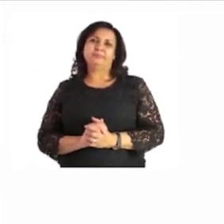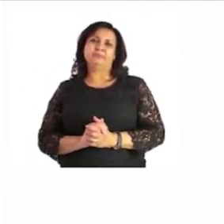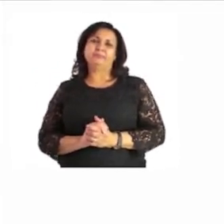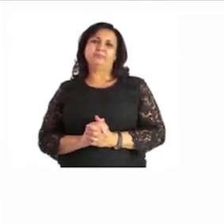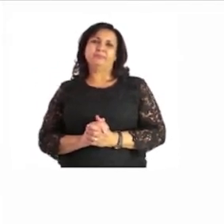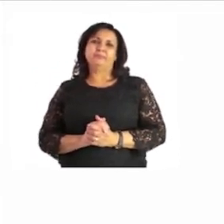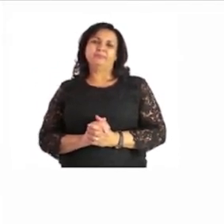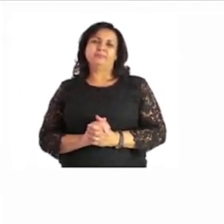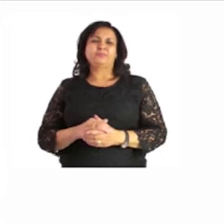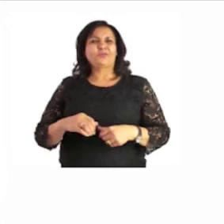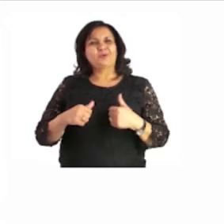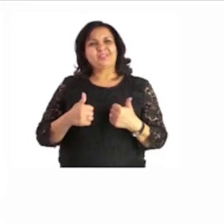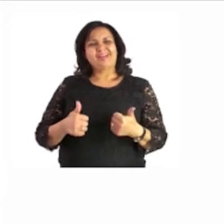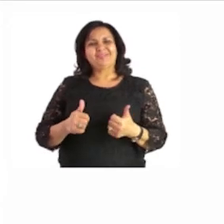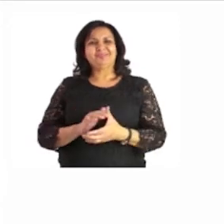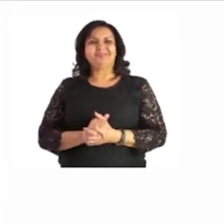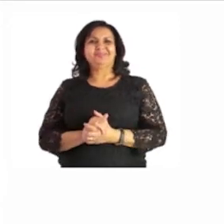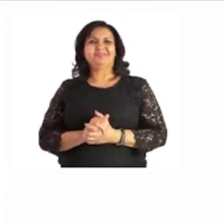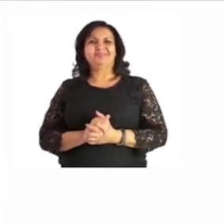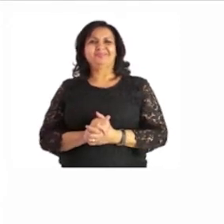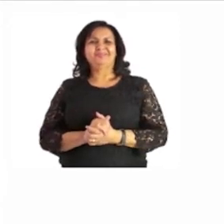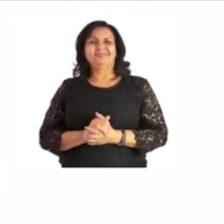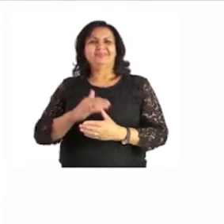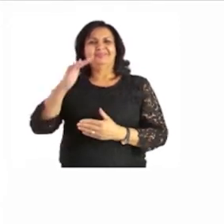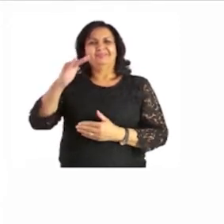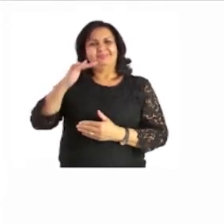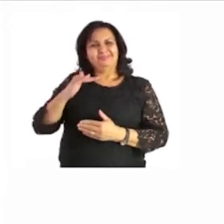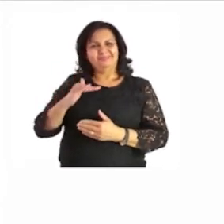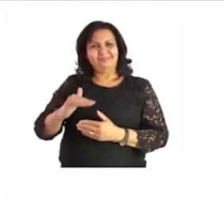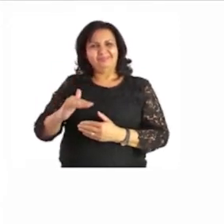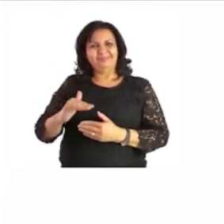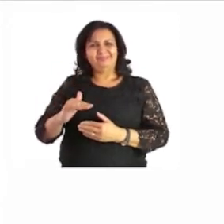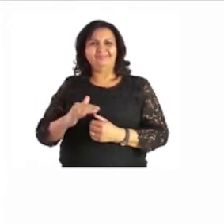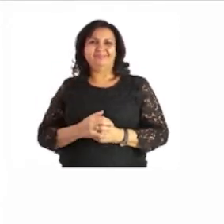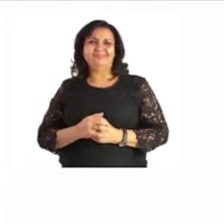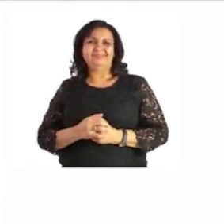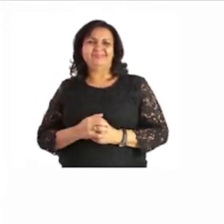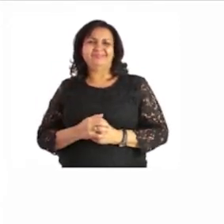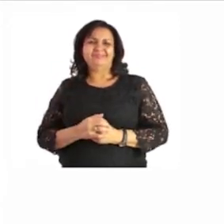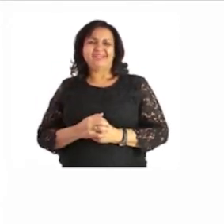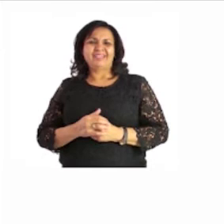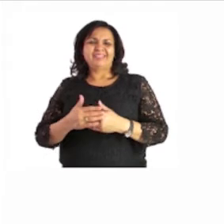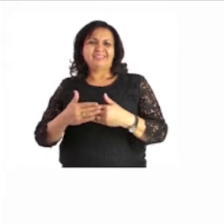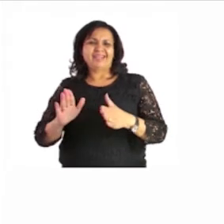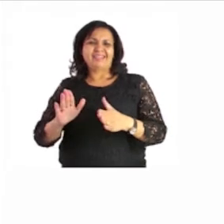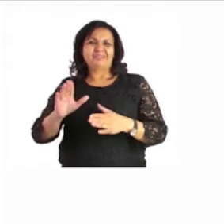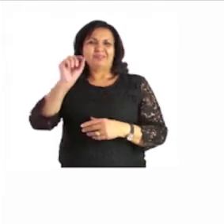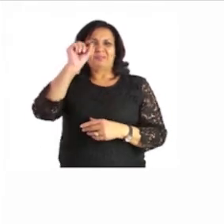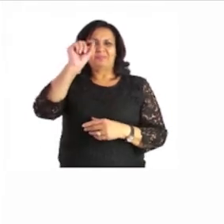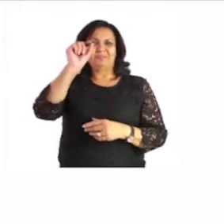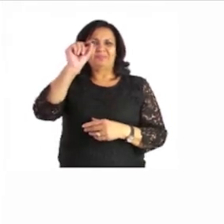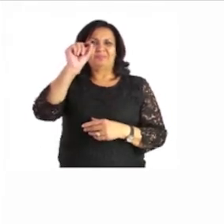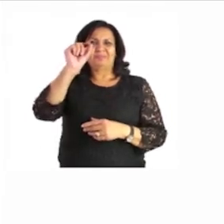well done let's look at the next one big one there start at the top take your pencil